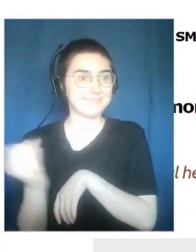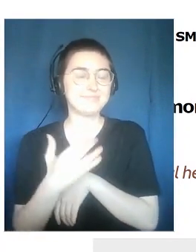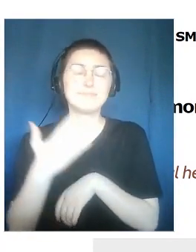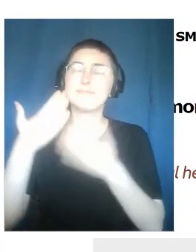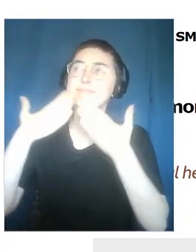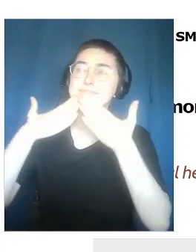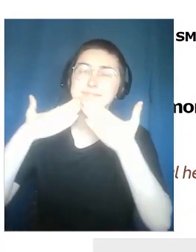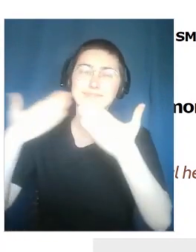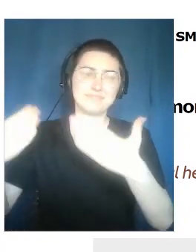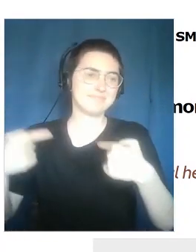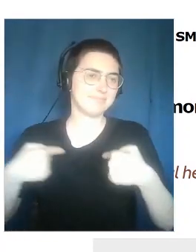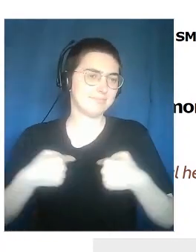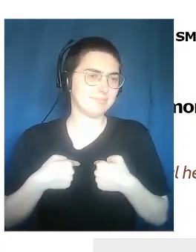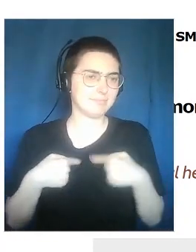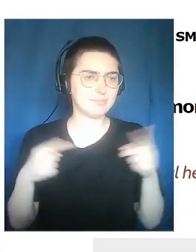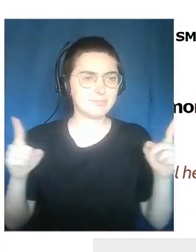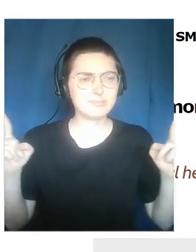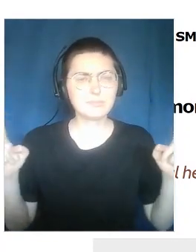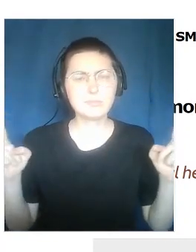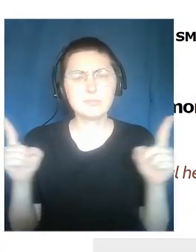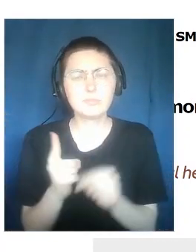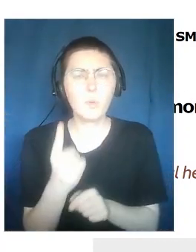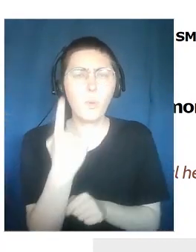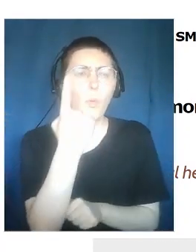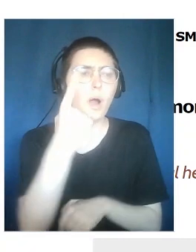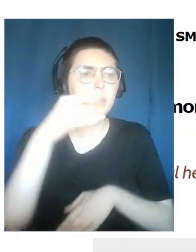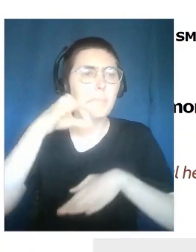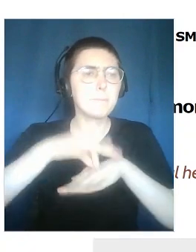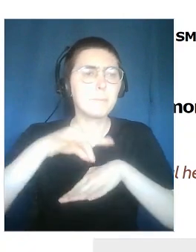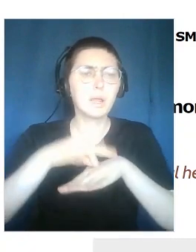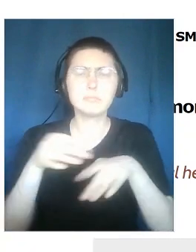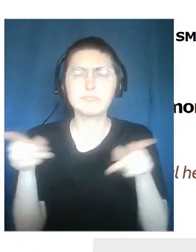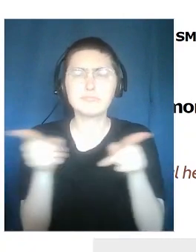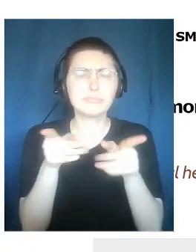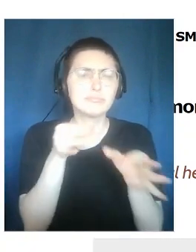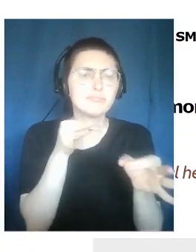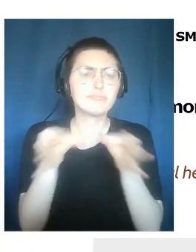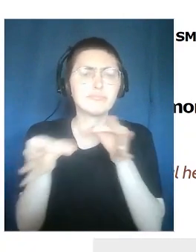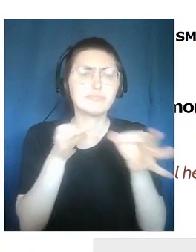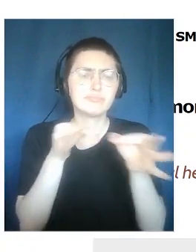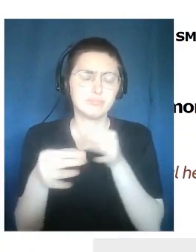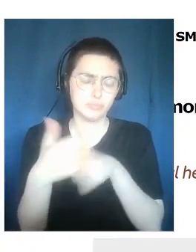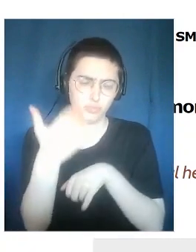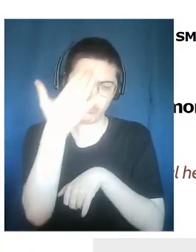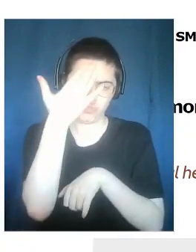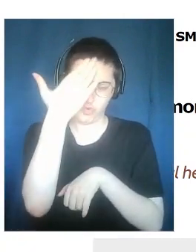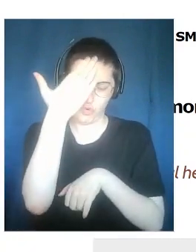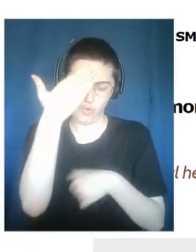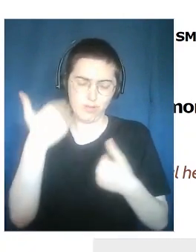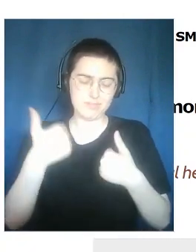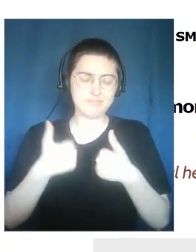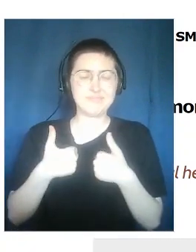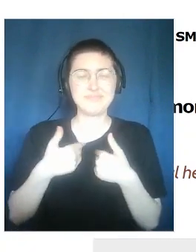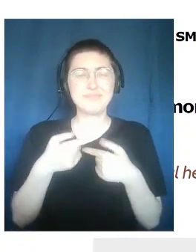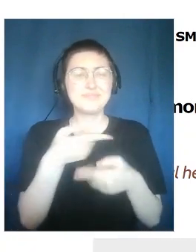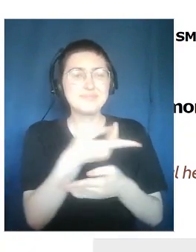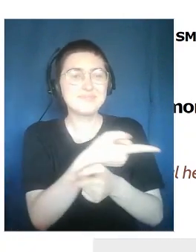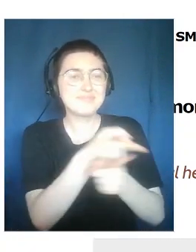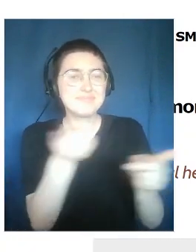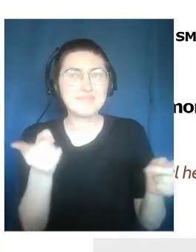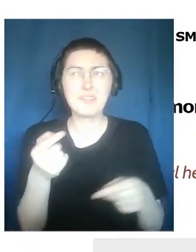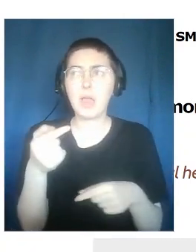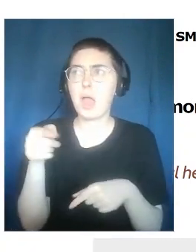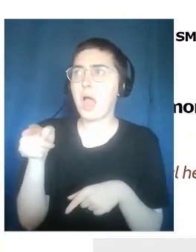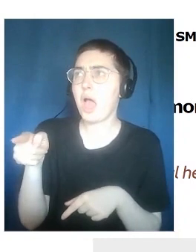moderators, because they helped me upload in my presentation. But I